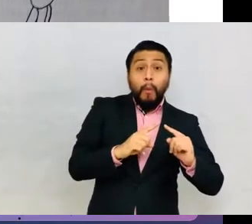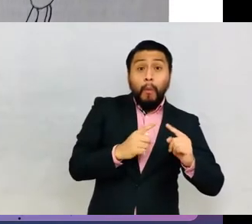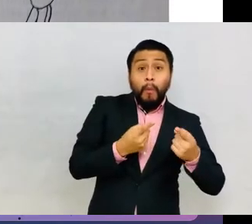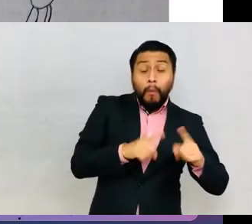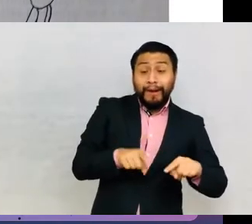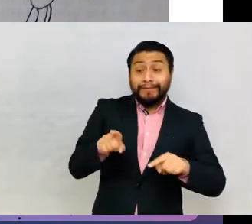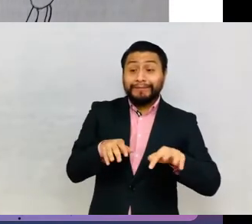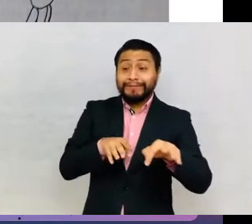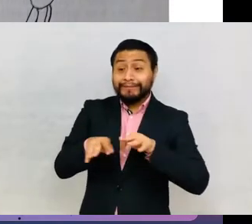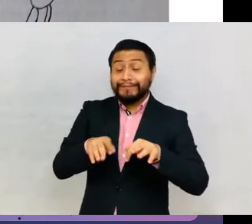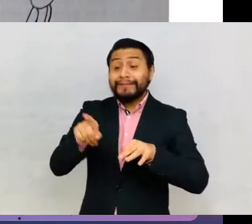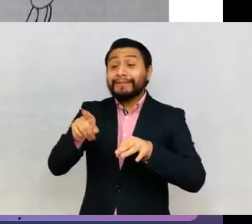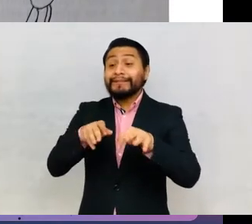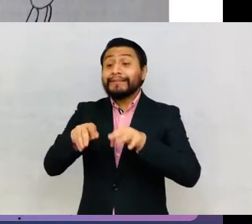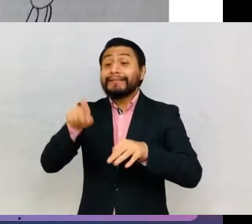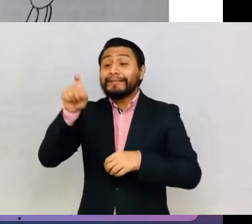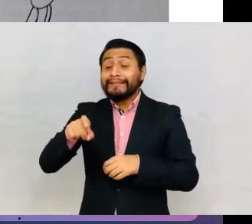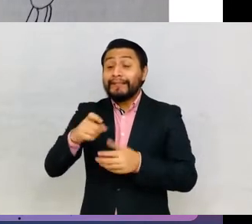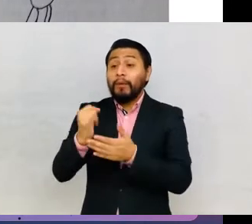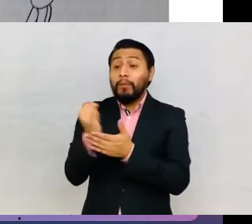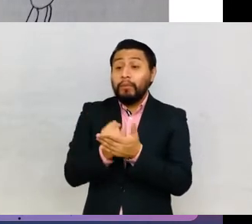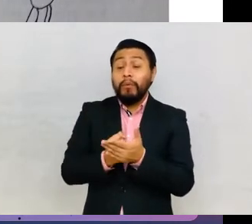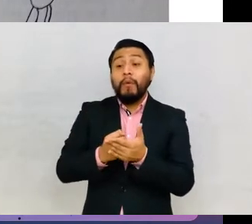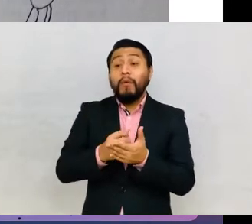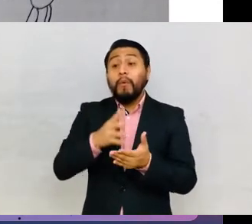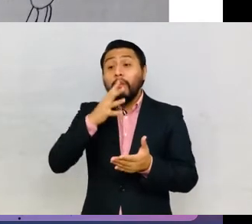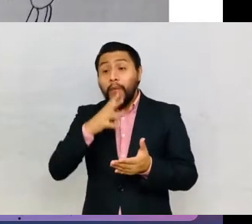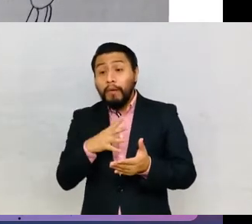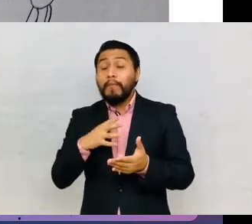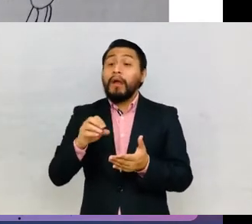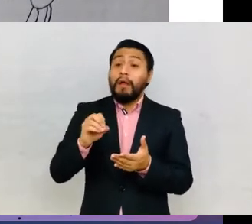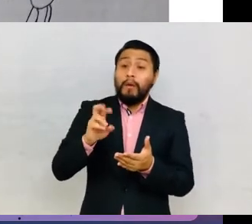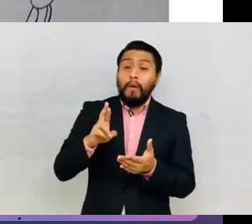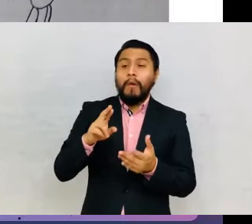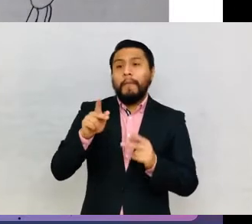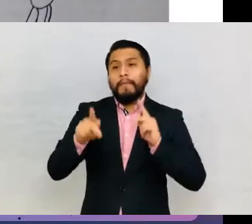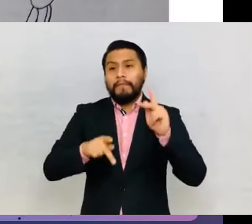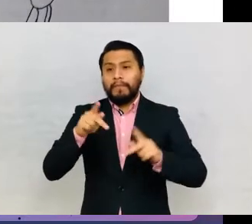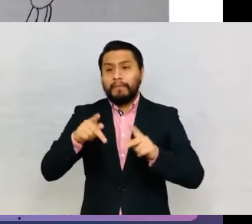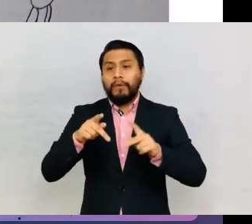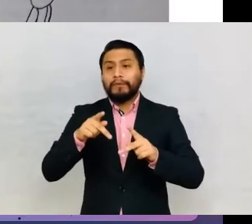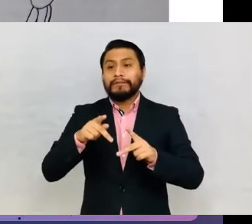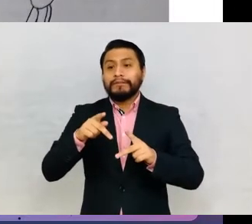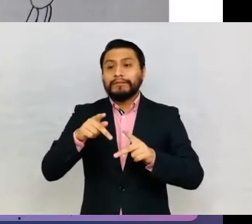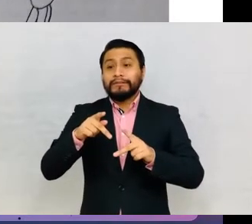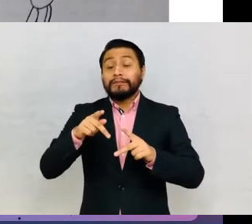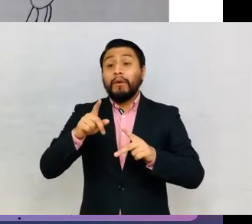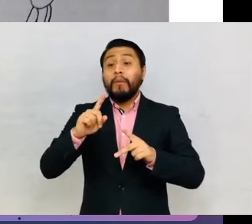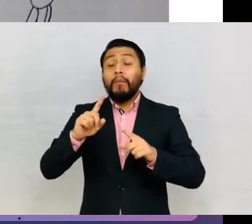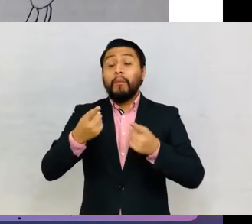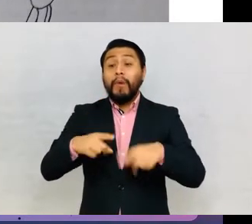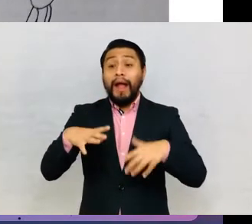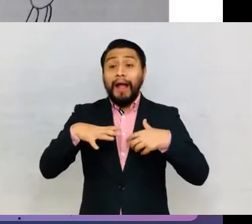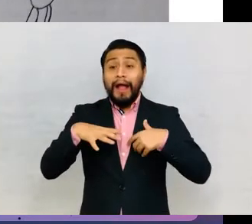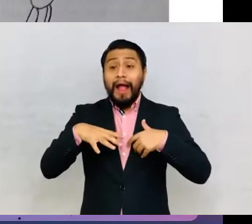a woman or some people walking on a rainy day. The images I have displayed here